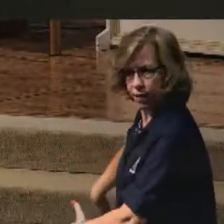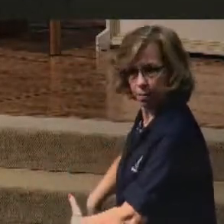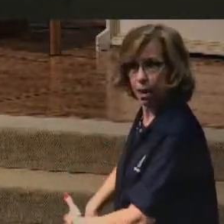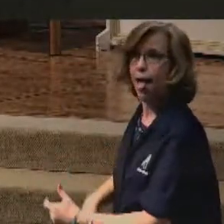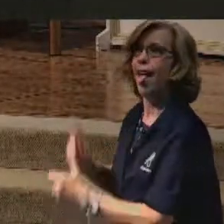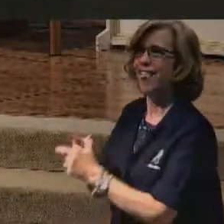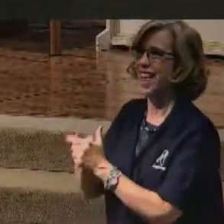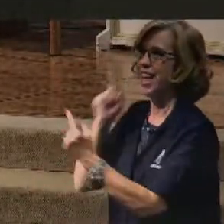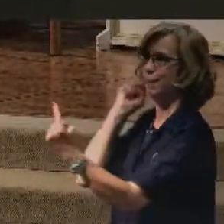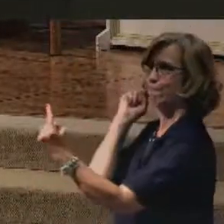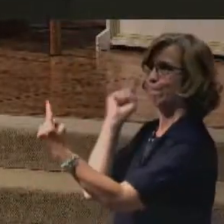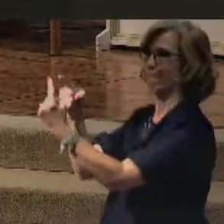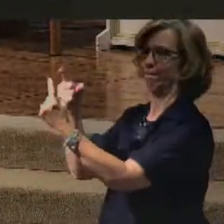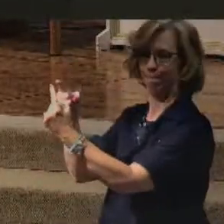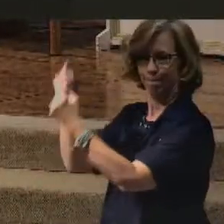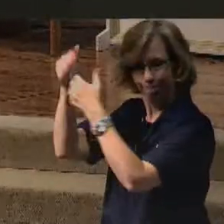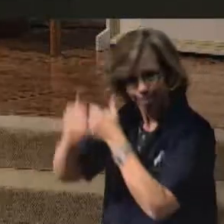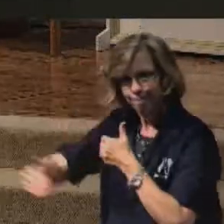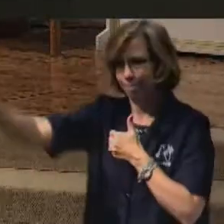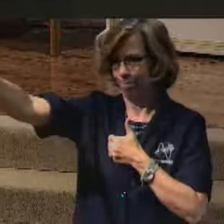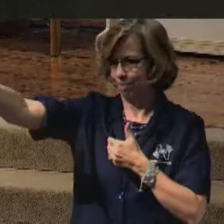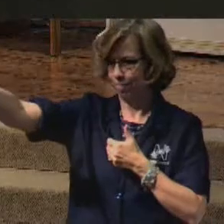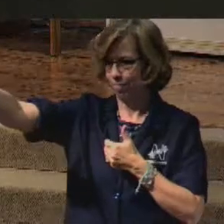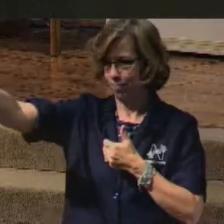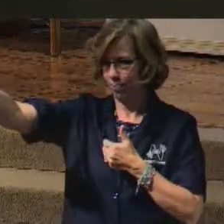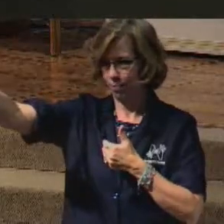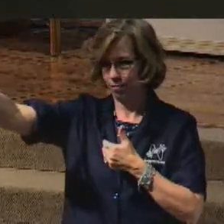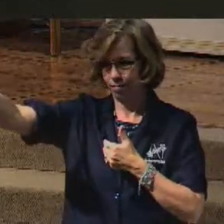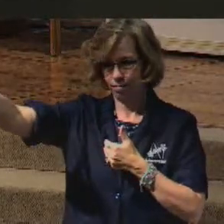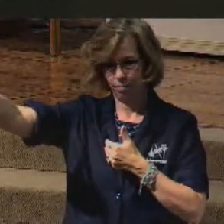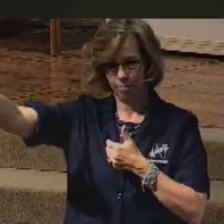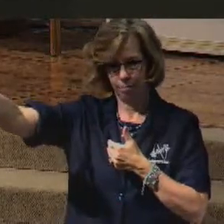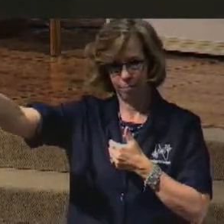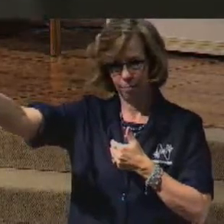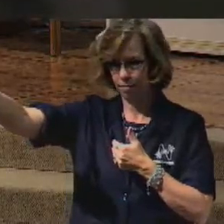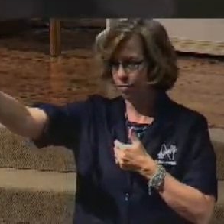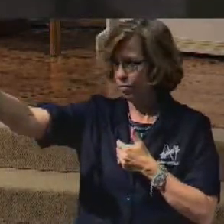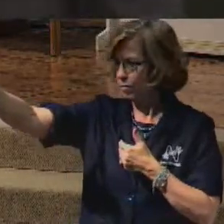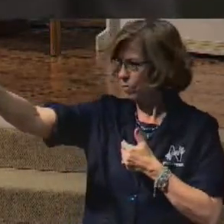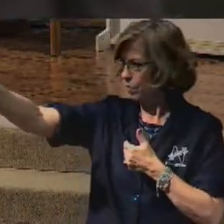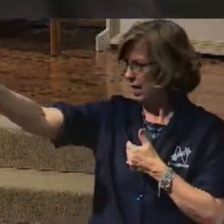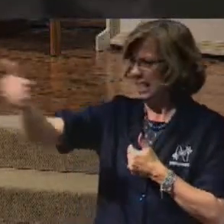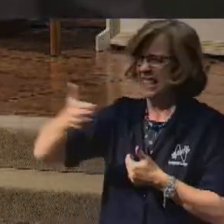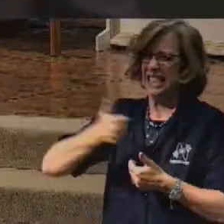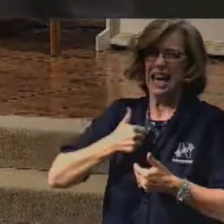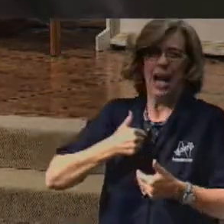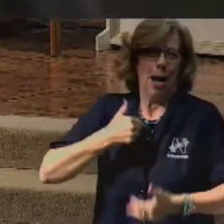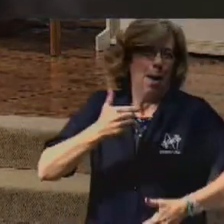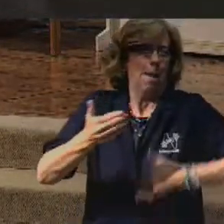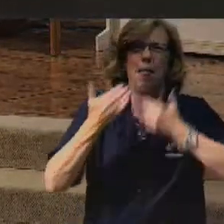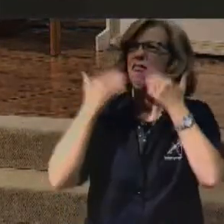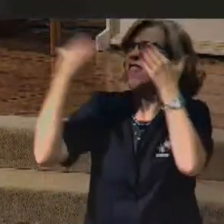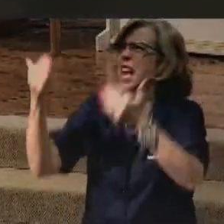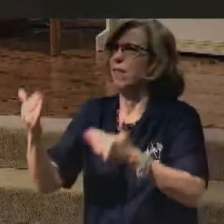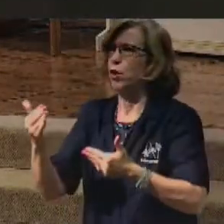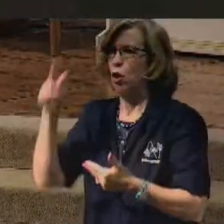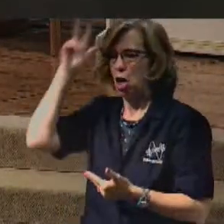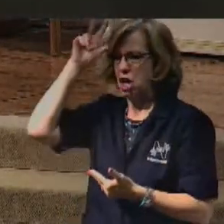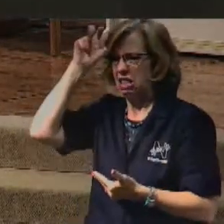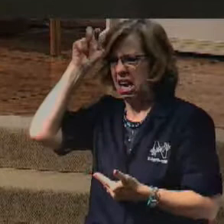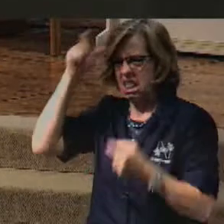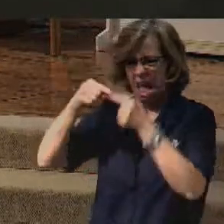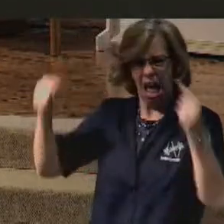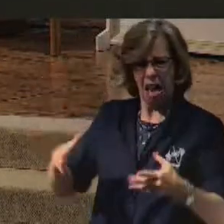for the prize of the high calling of God in Christ Jesus. I'm so thankful that when Satan reminds me of my